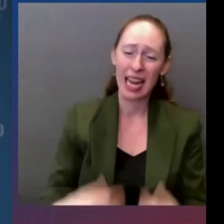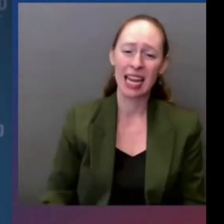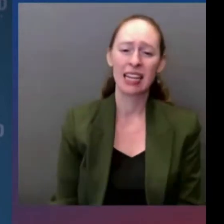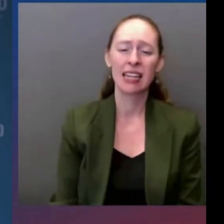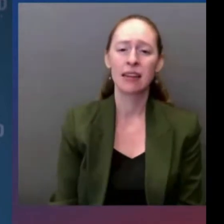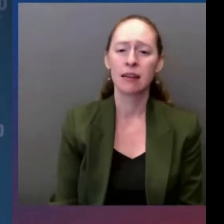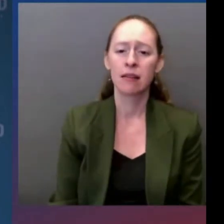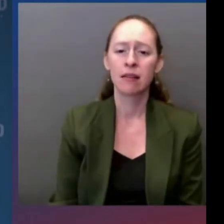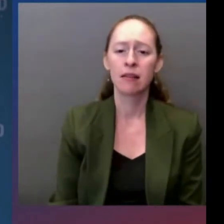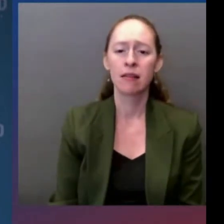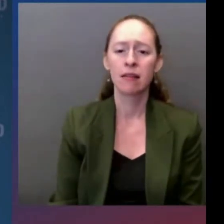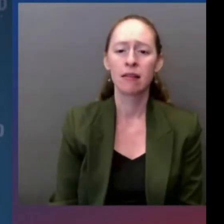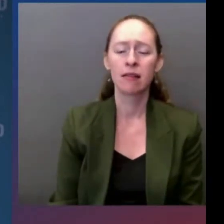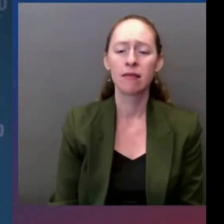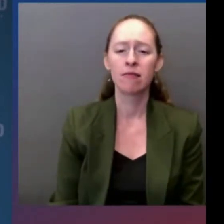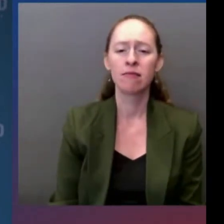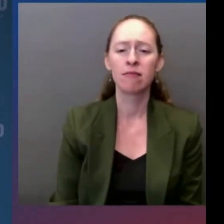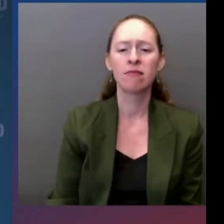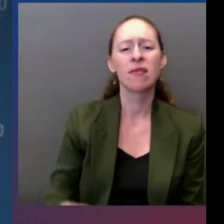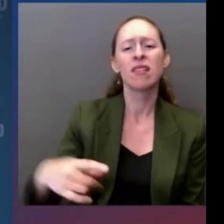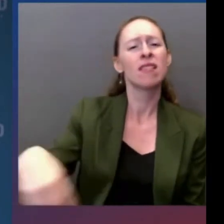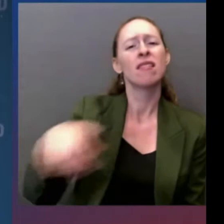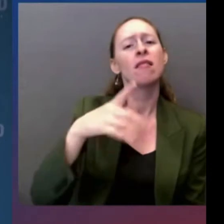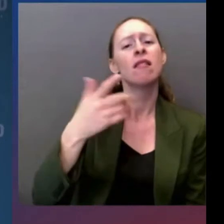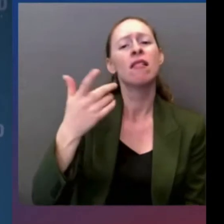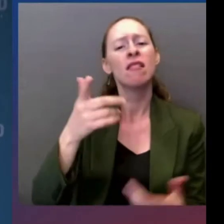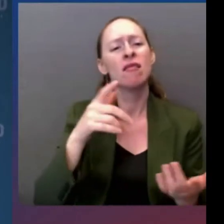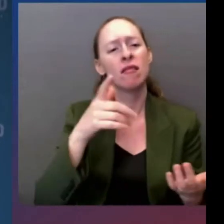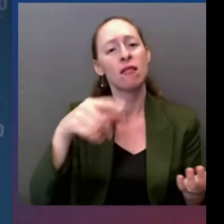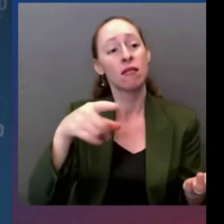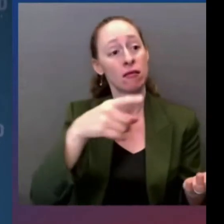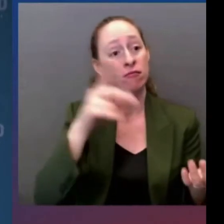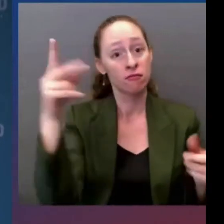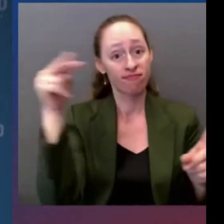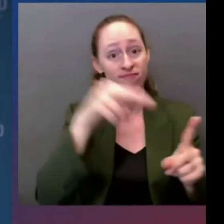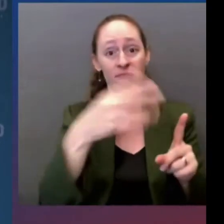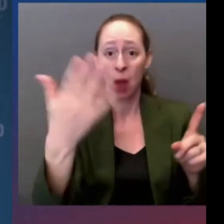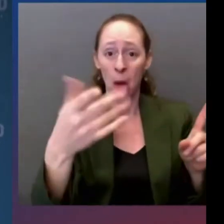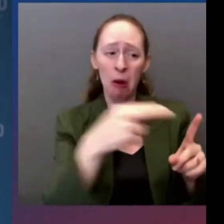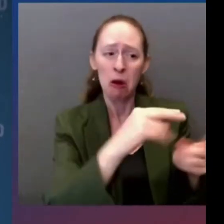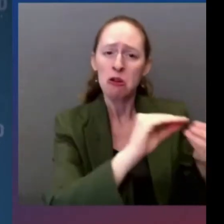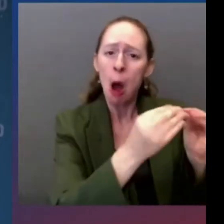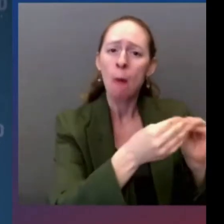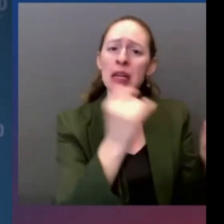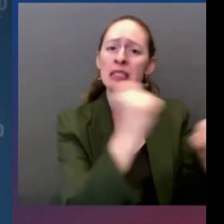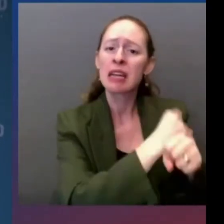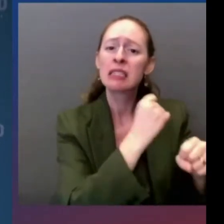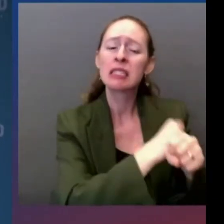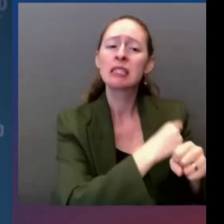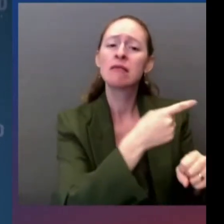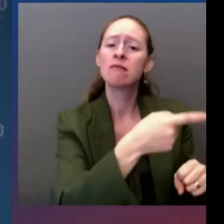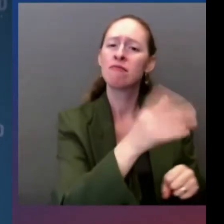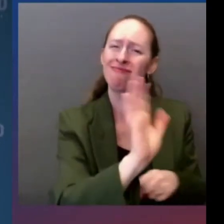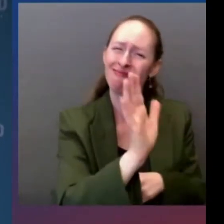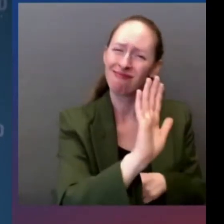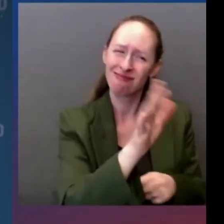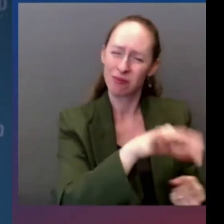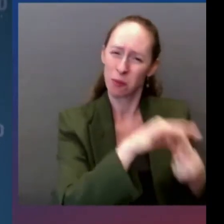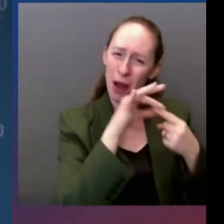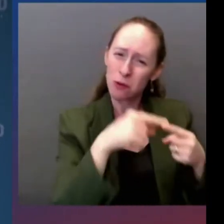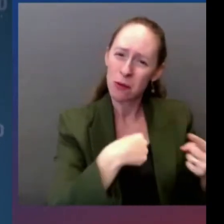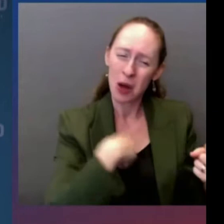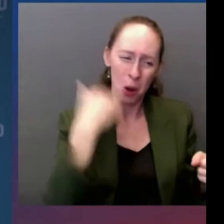They're missing faces at birthday parties. They're empty seats at dinner tables. They are the human